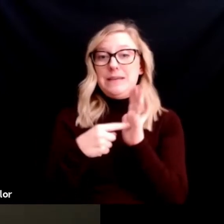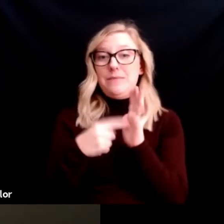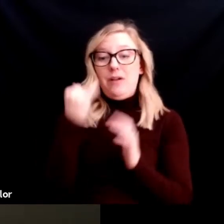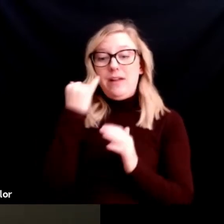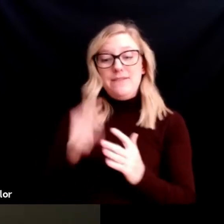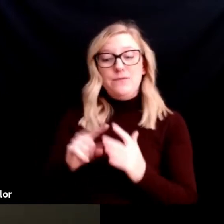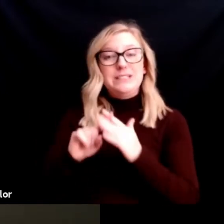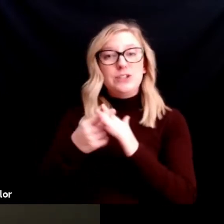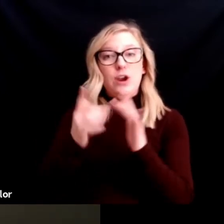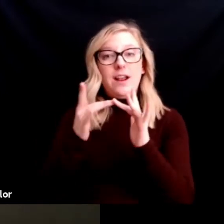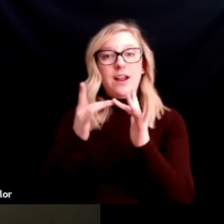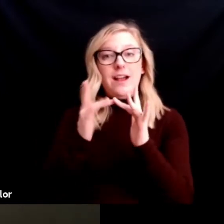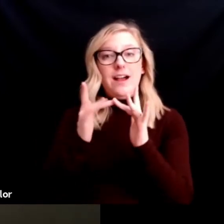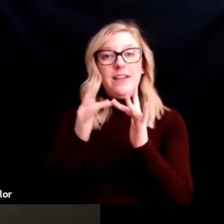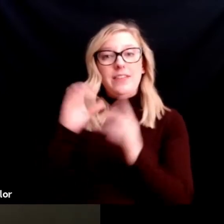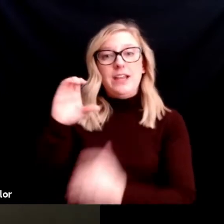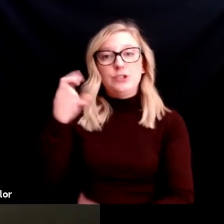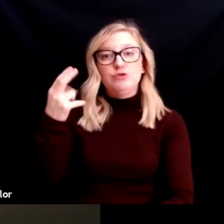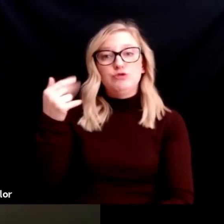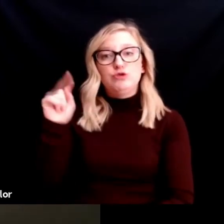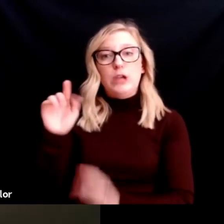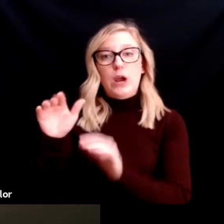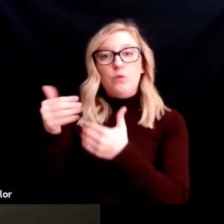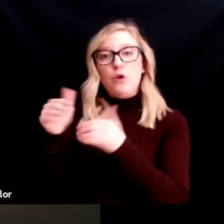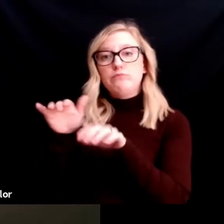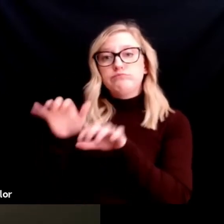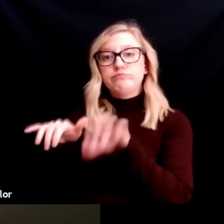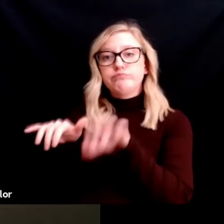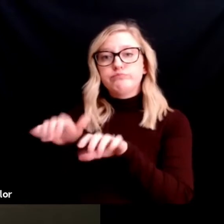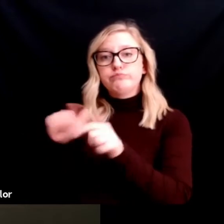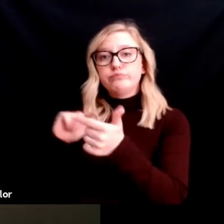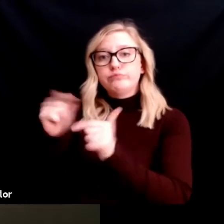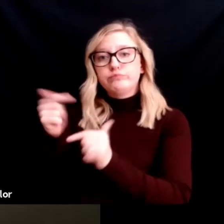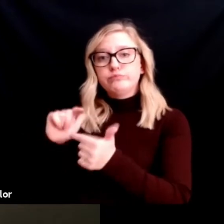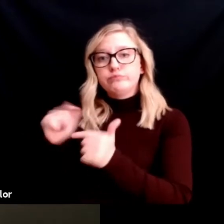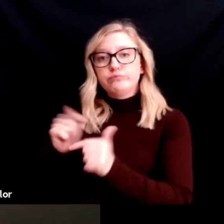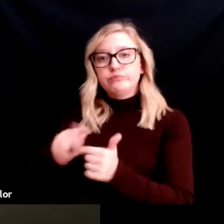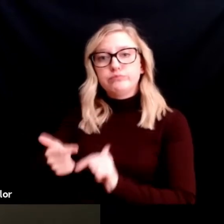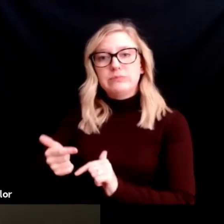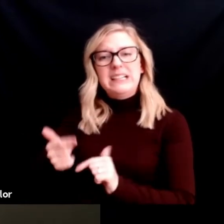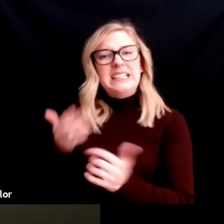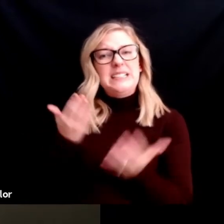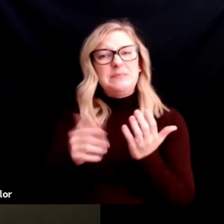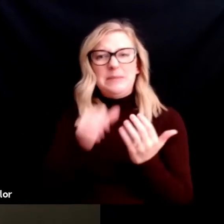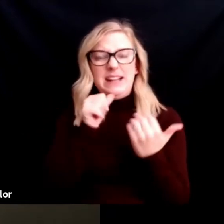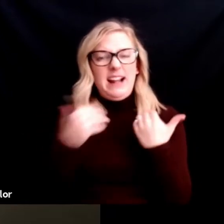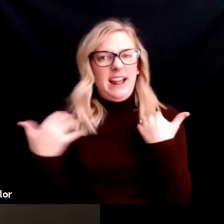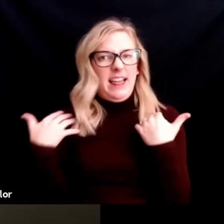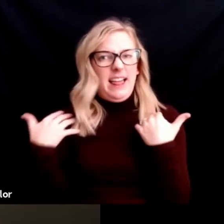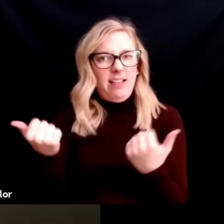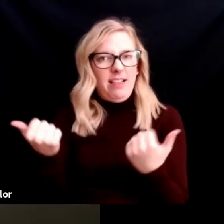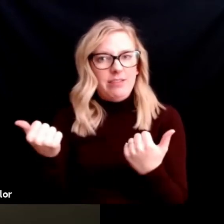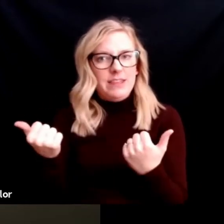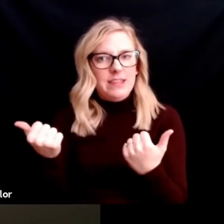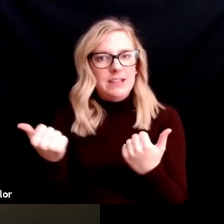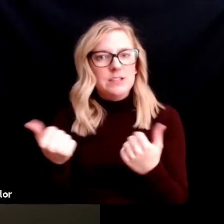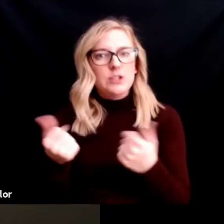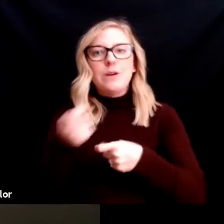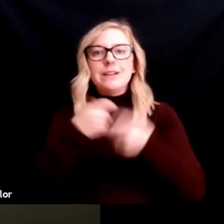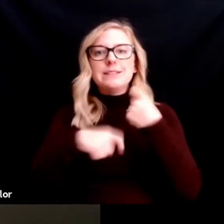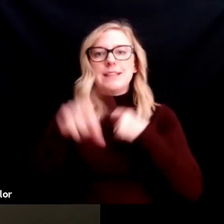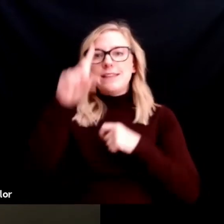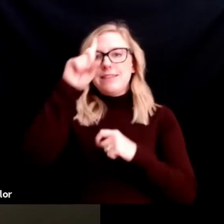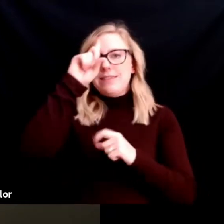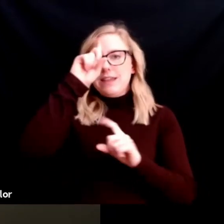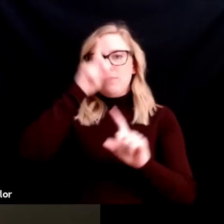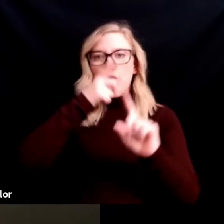safest way to make a friend. So, it can be helpful to just start with a goal, like make a friend, make a